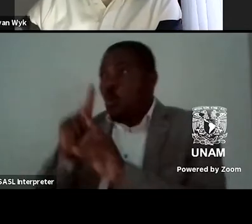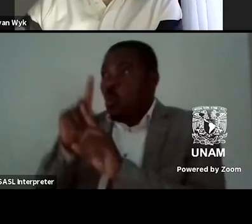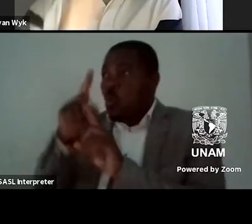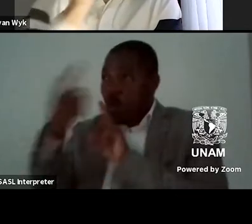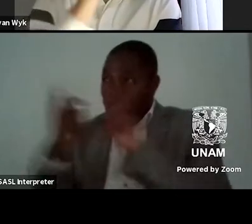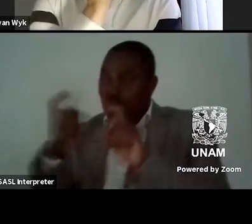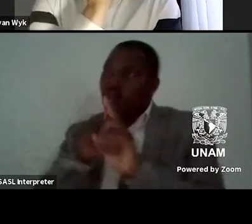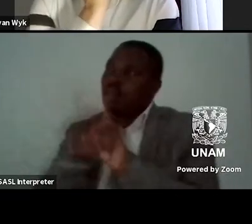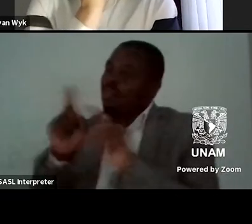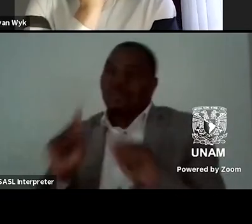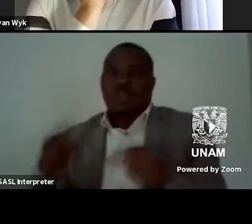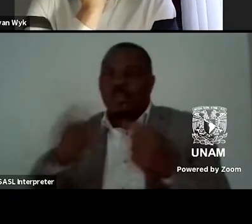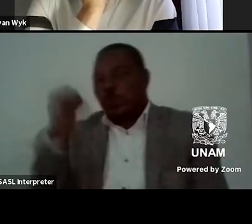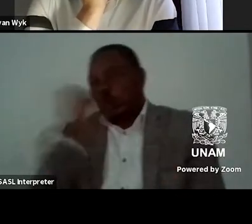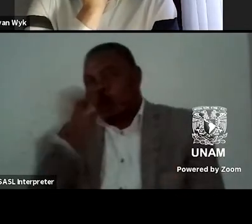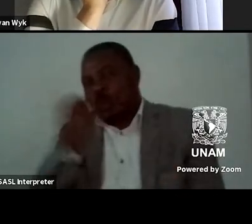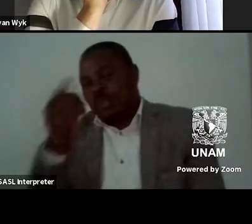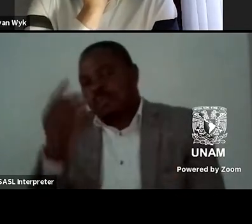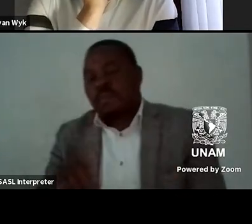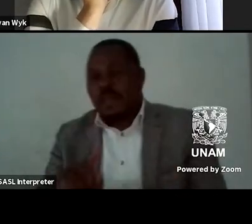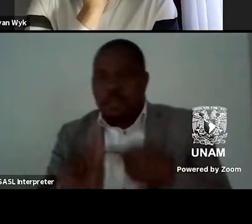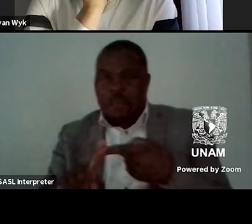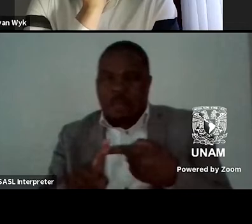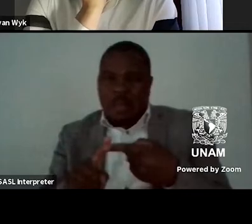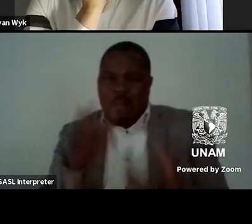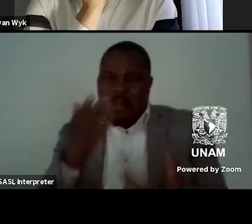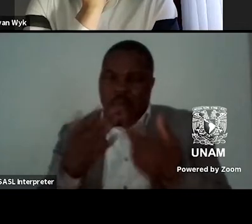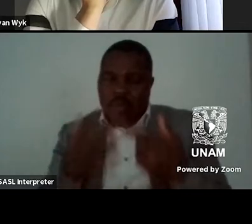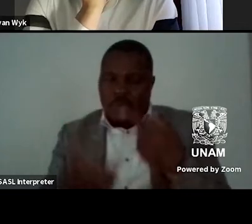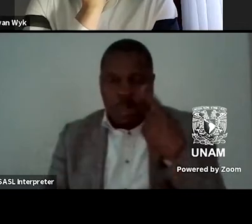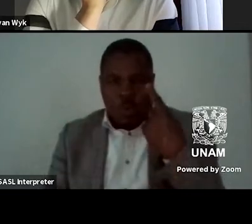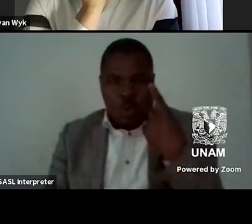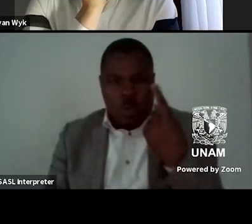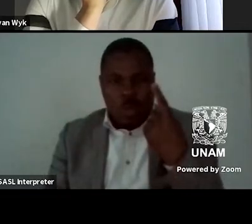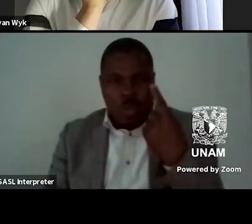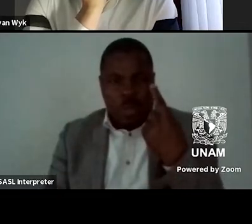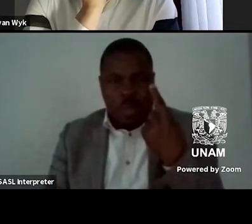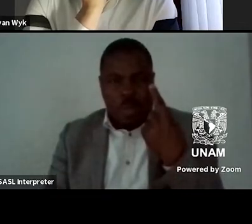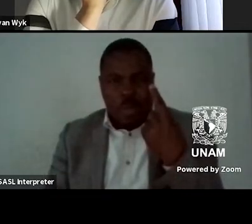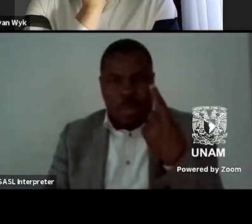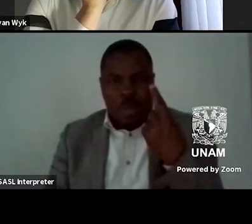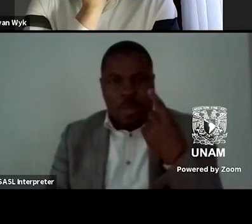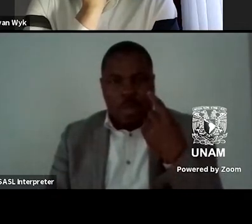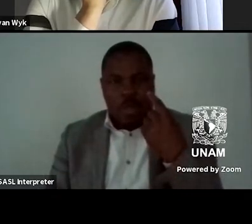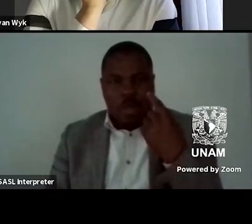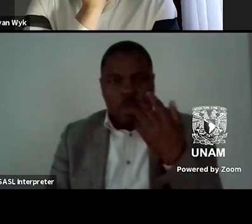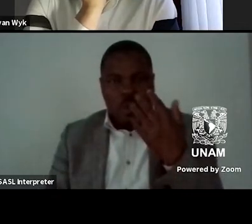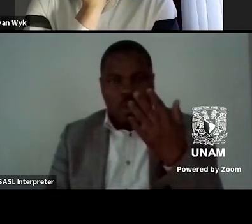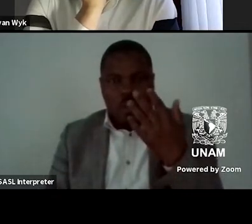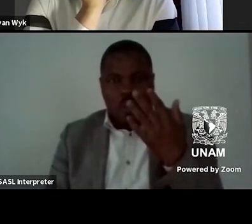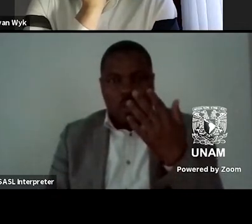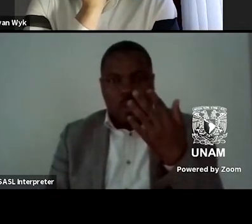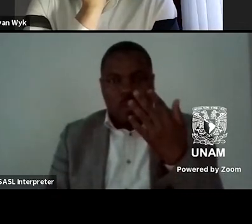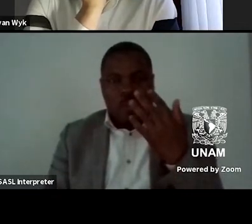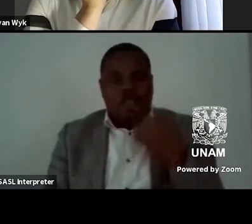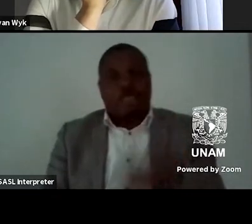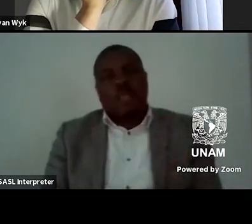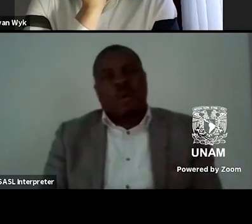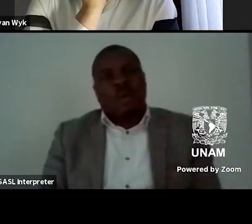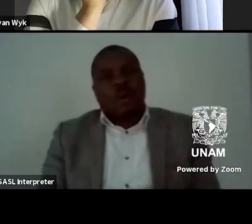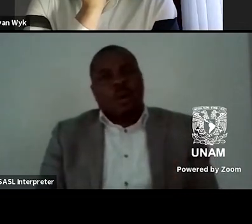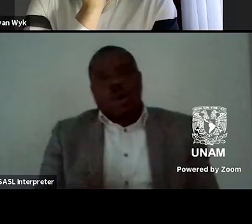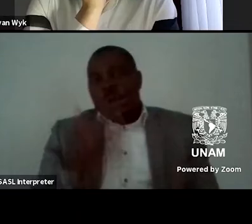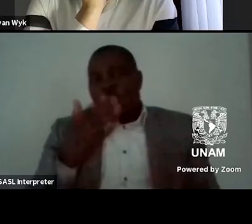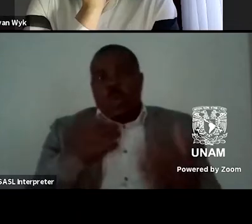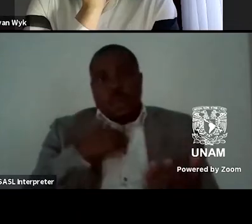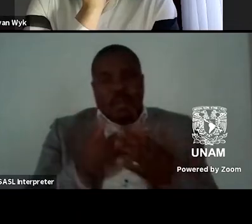but perhaps one one might be interesting for us to talk about um which has